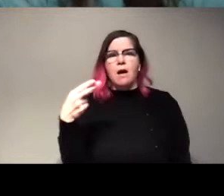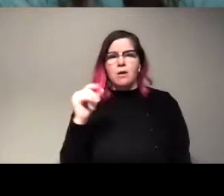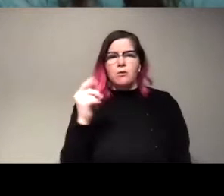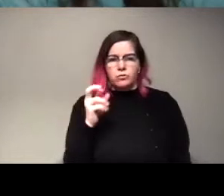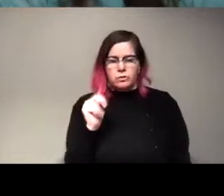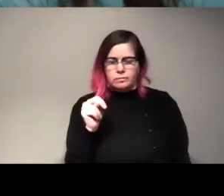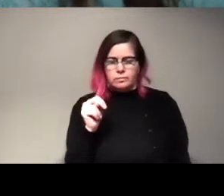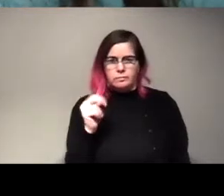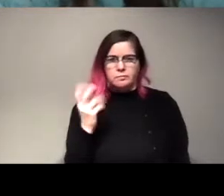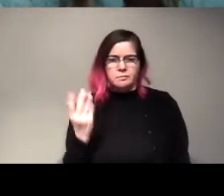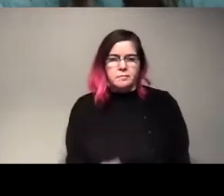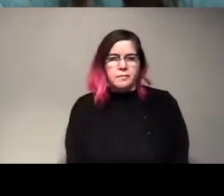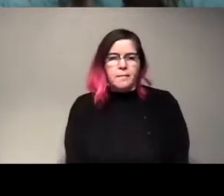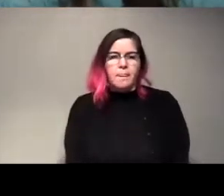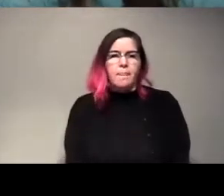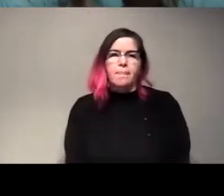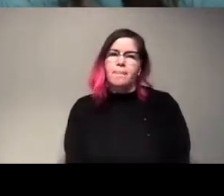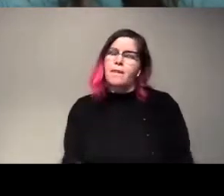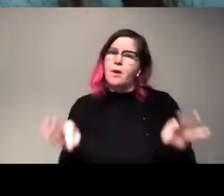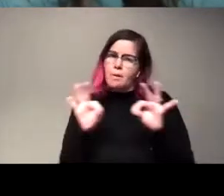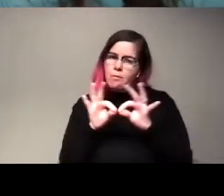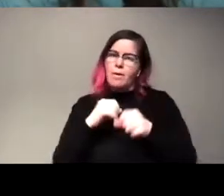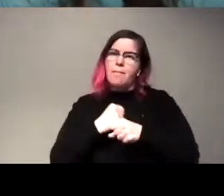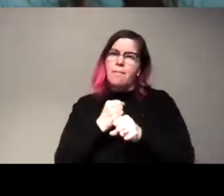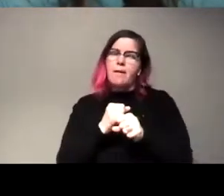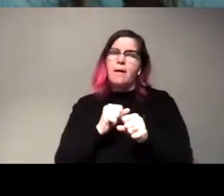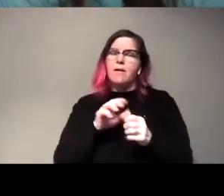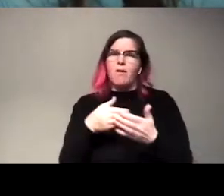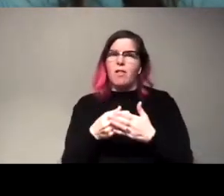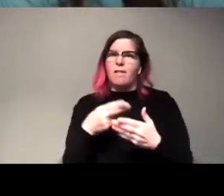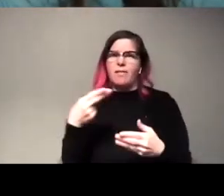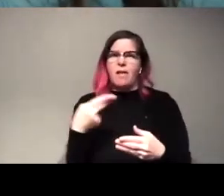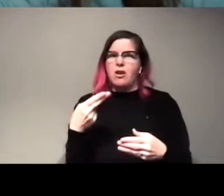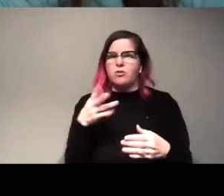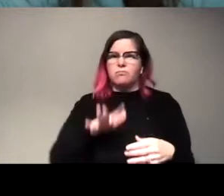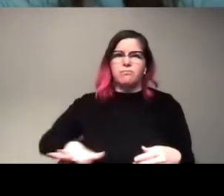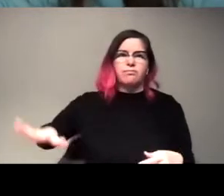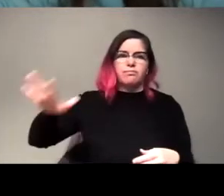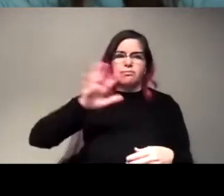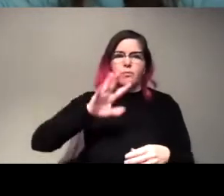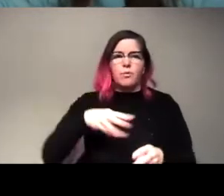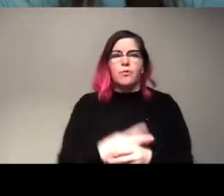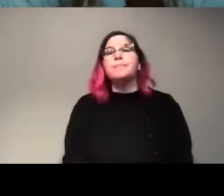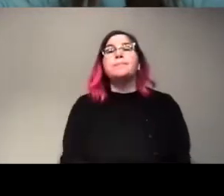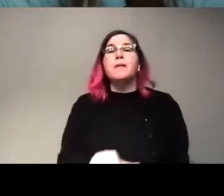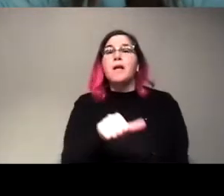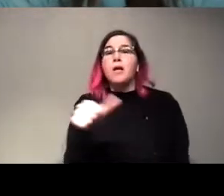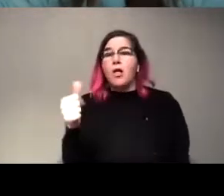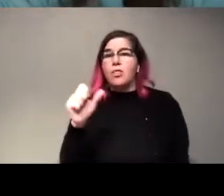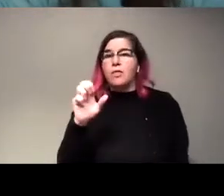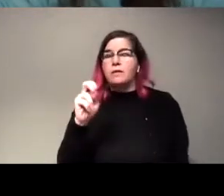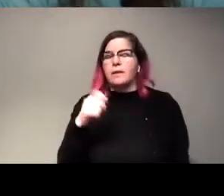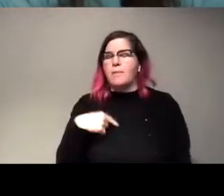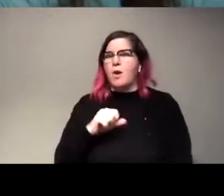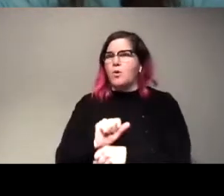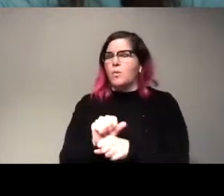And so that's important for making a lot of the hydrogen that's all in our world. And then this other enzyme that I primarily work with right